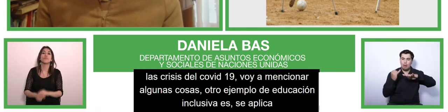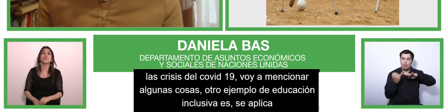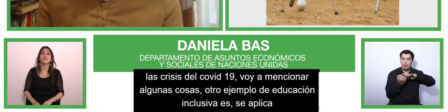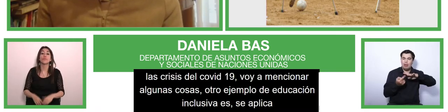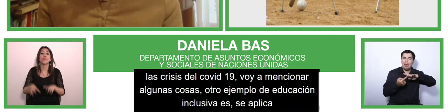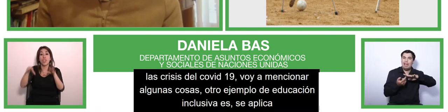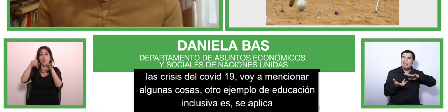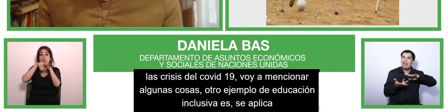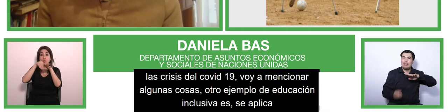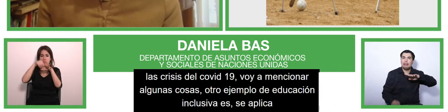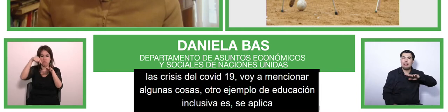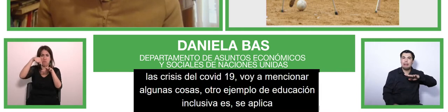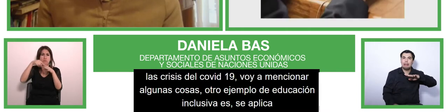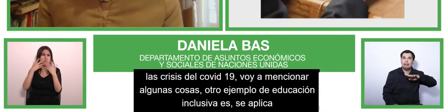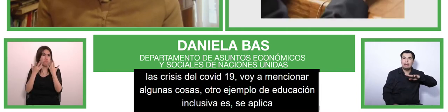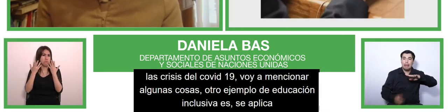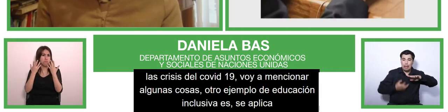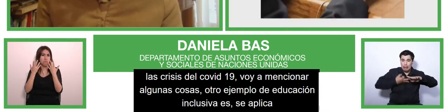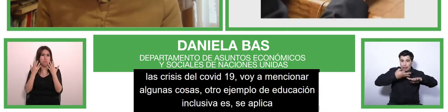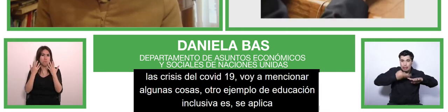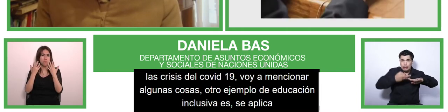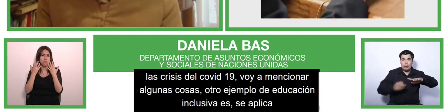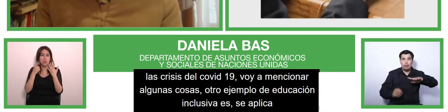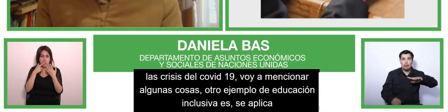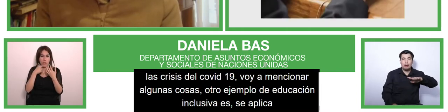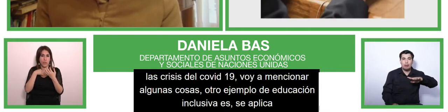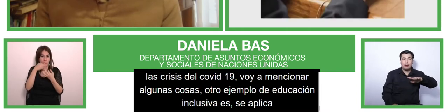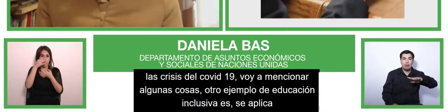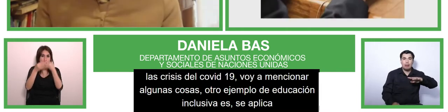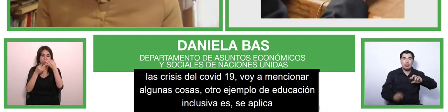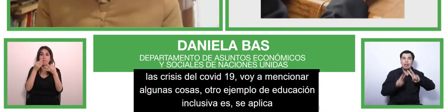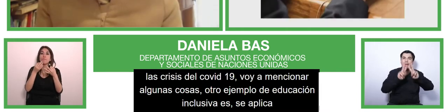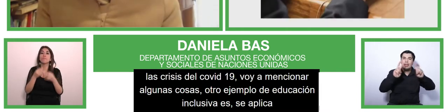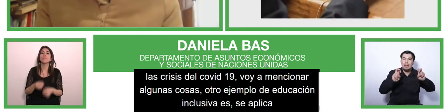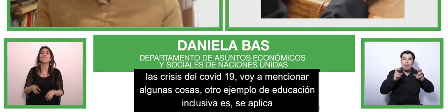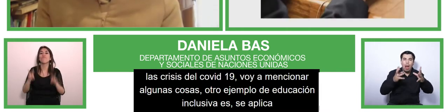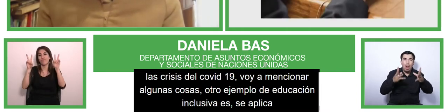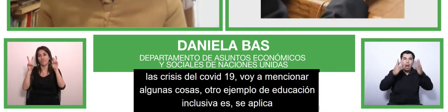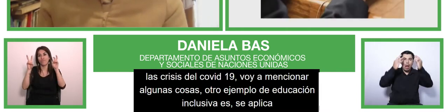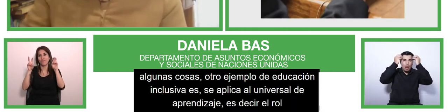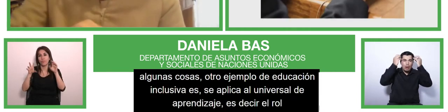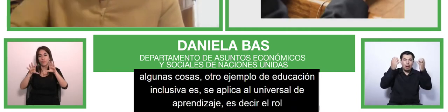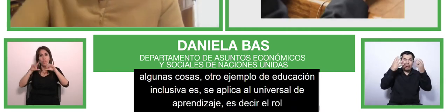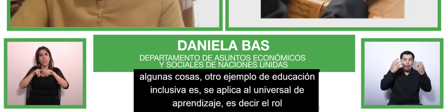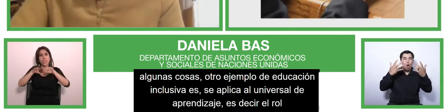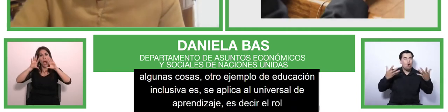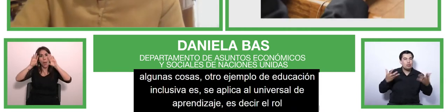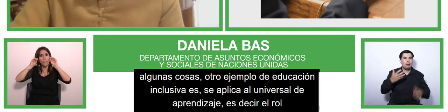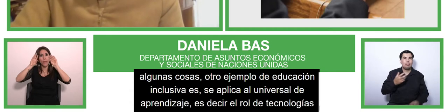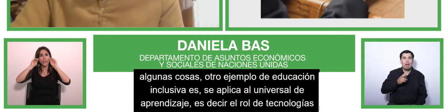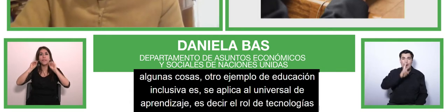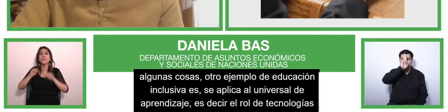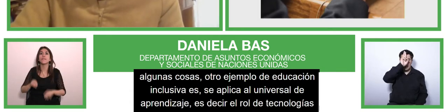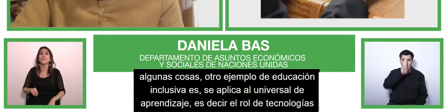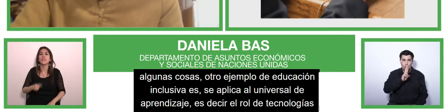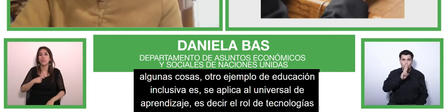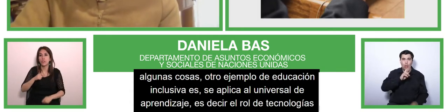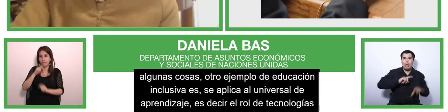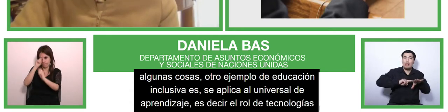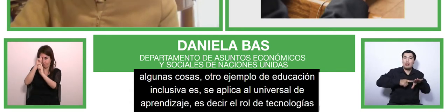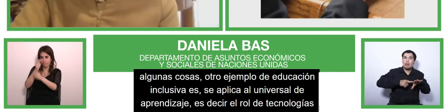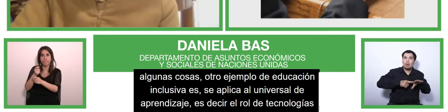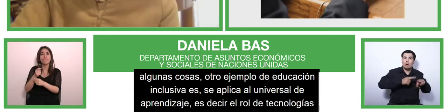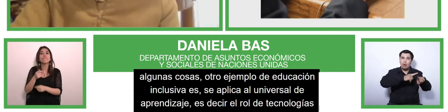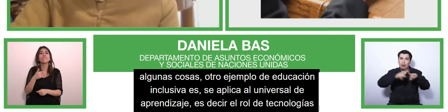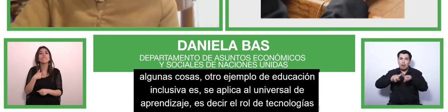role of new and or assistive technologies is so important technology in fact has